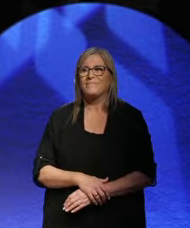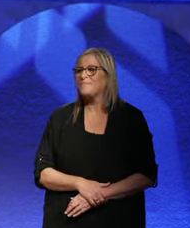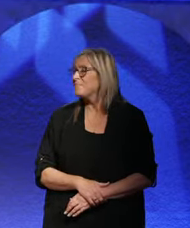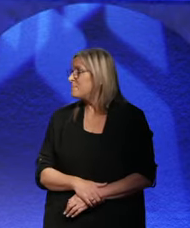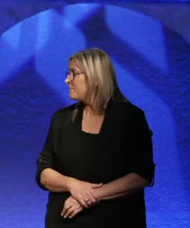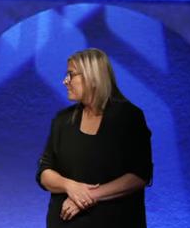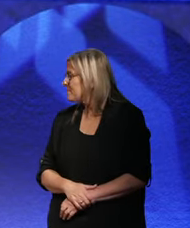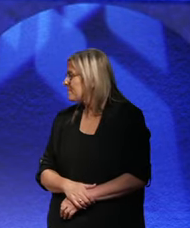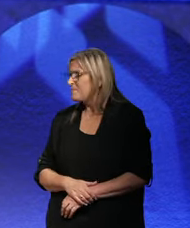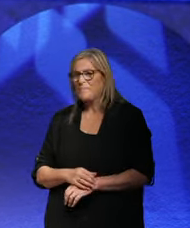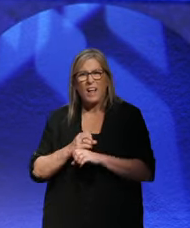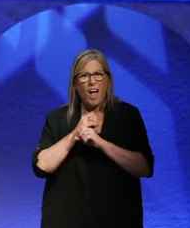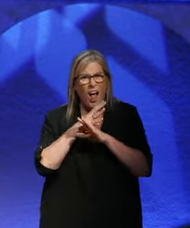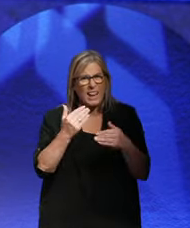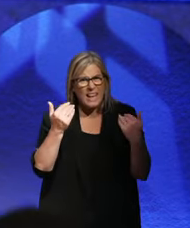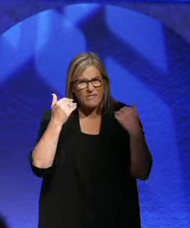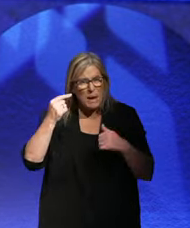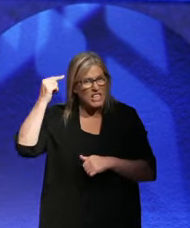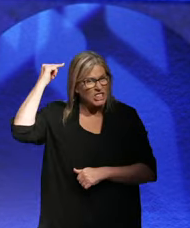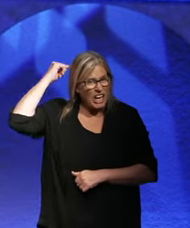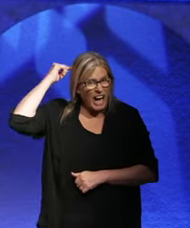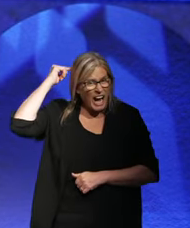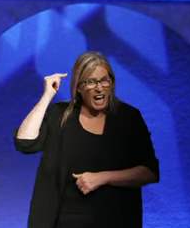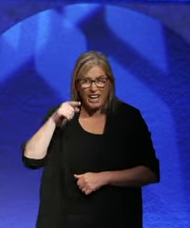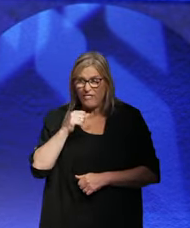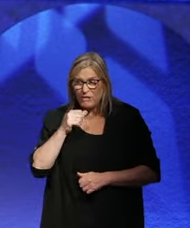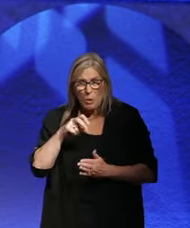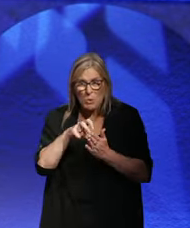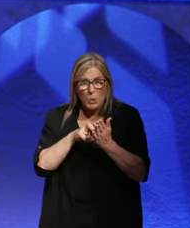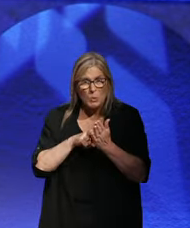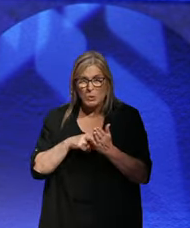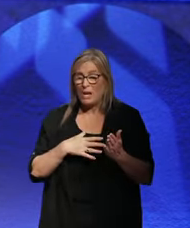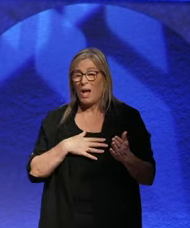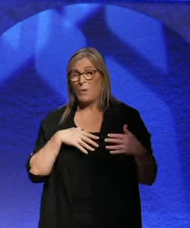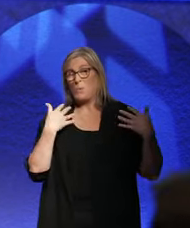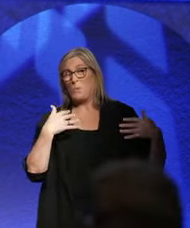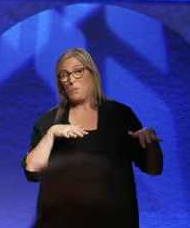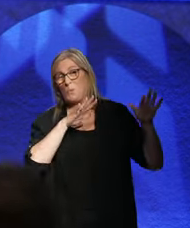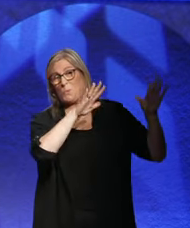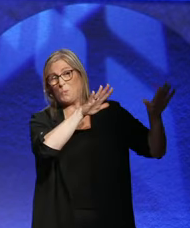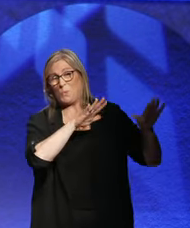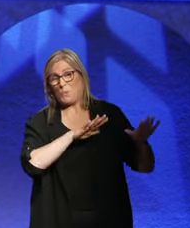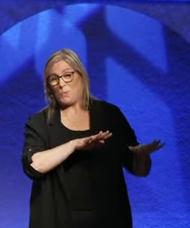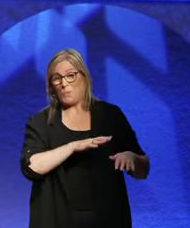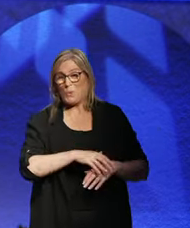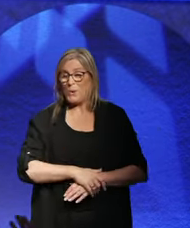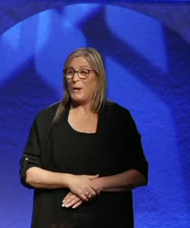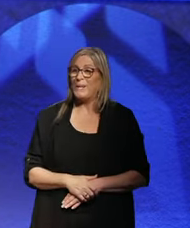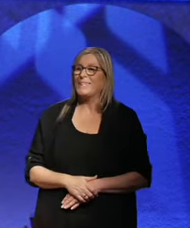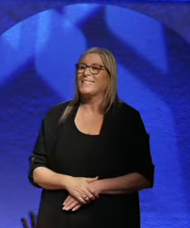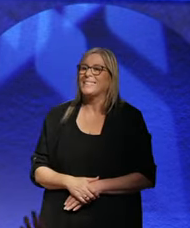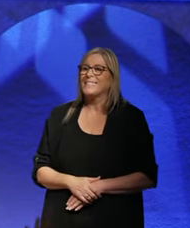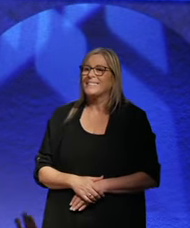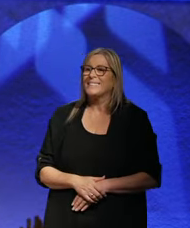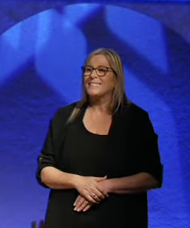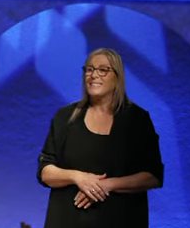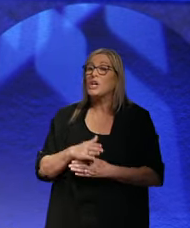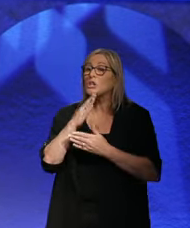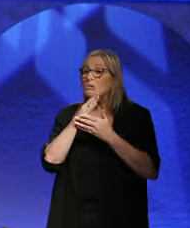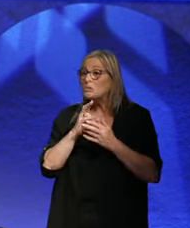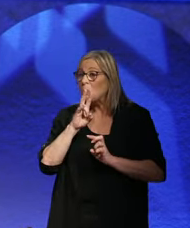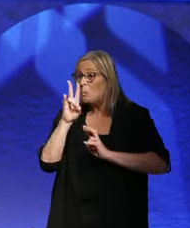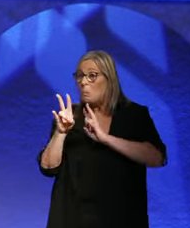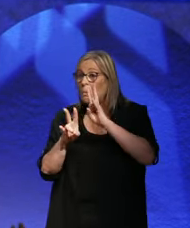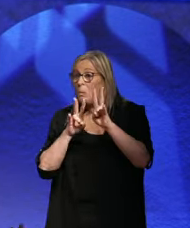It's all in your head, isn't it? No notes. Love it. Let's take some questions. I think there might be